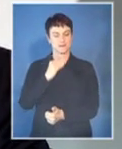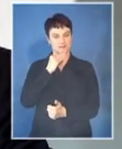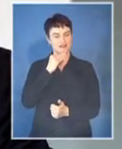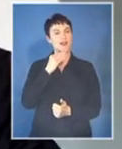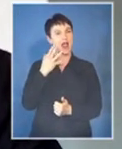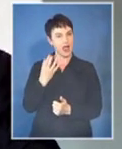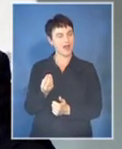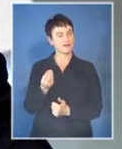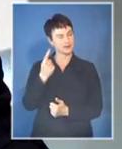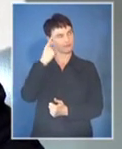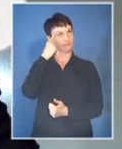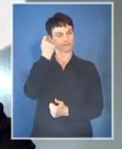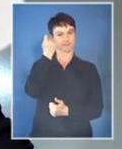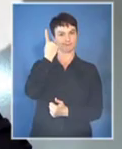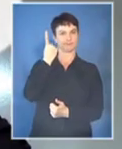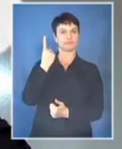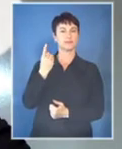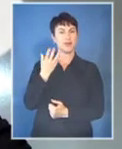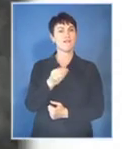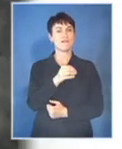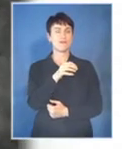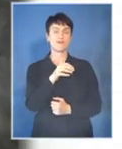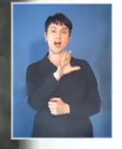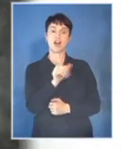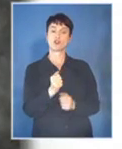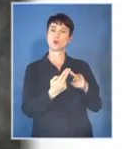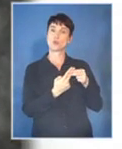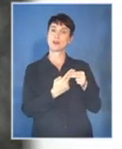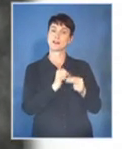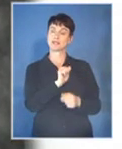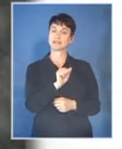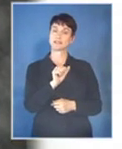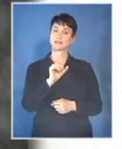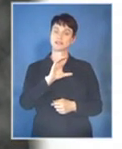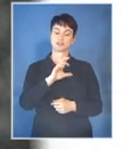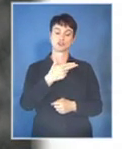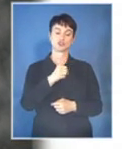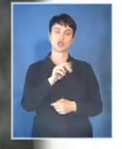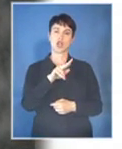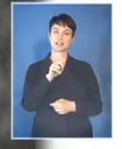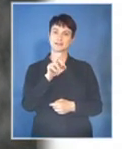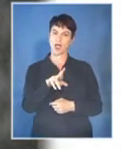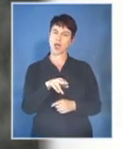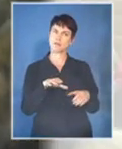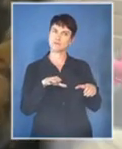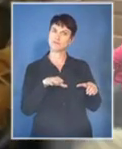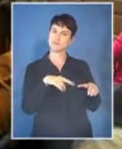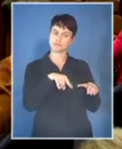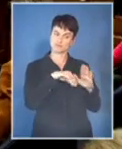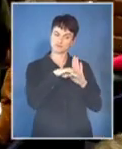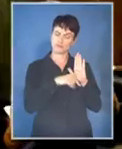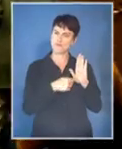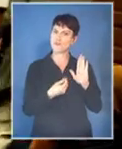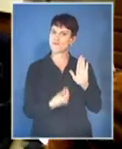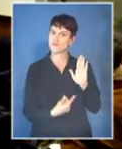others in the African Union Charter. The vision of Pixli Kaisaka Seme and the regeneration of